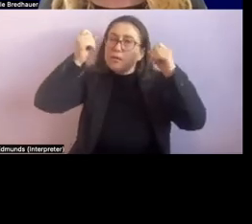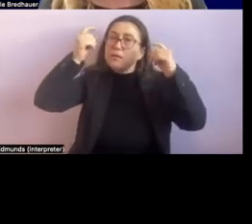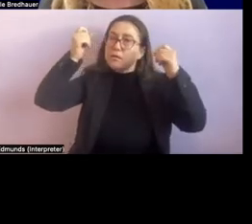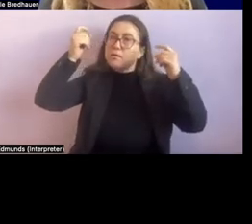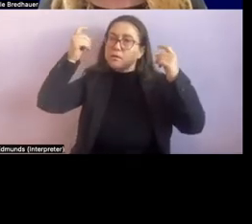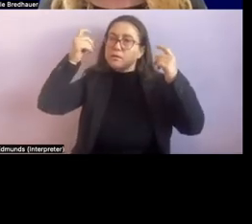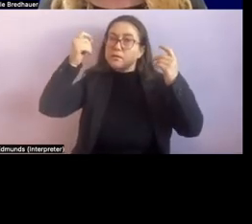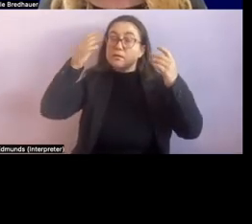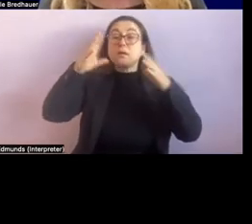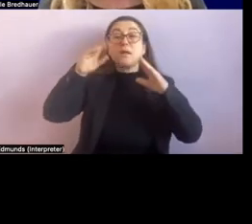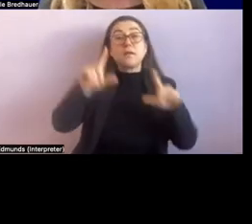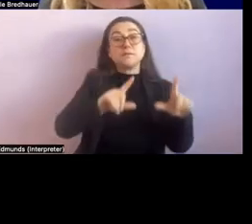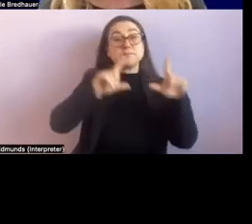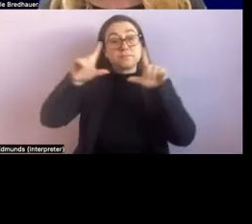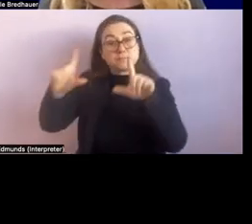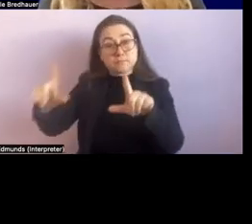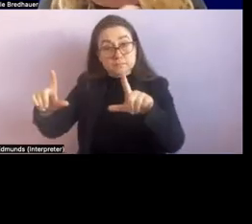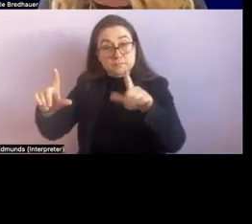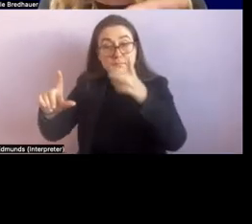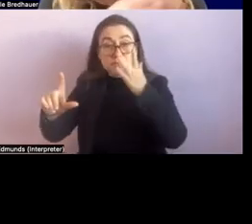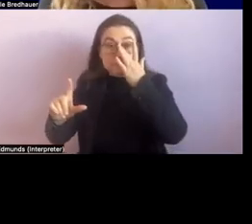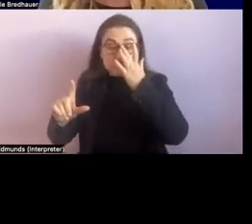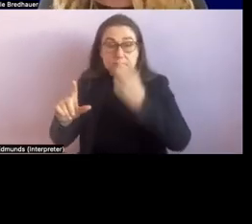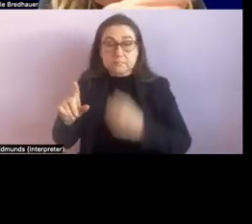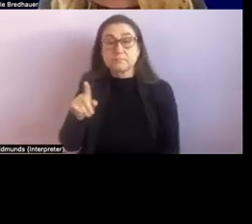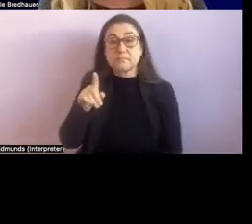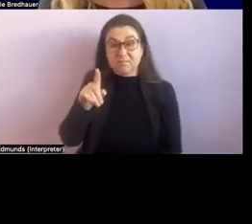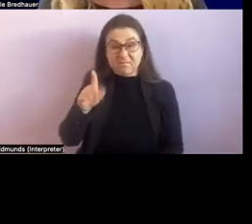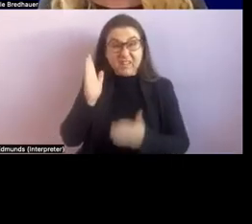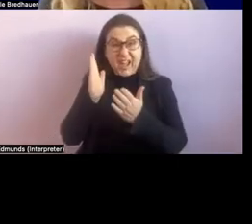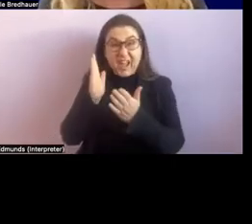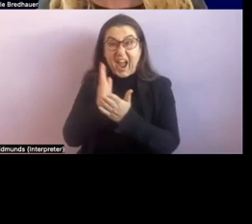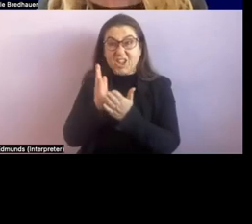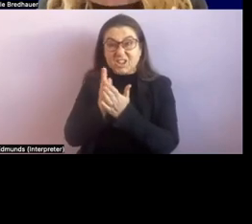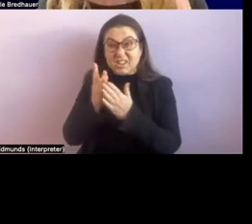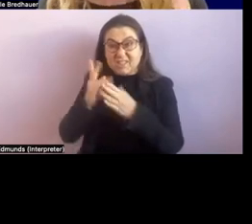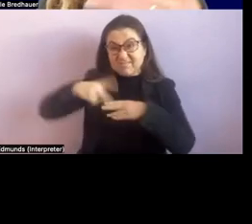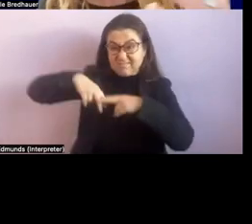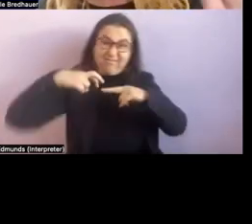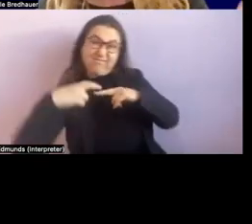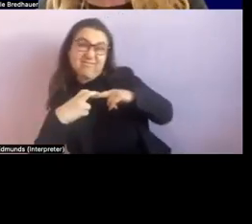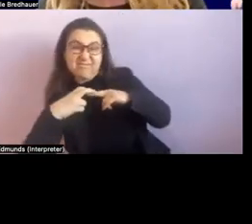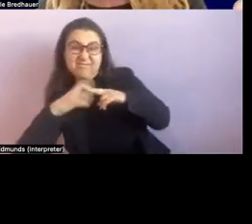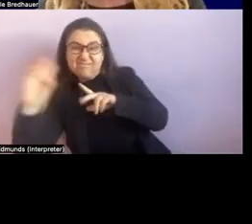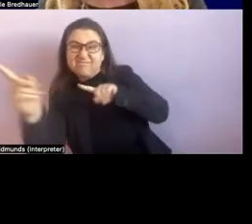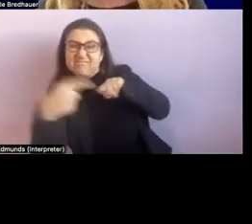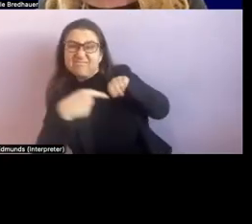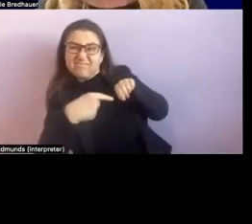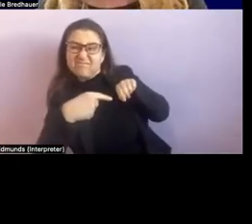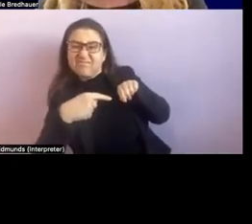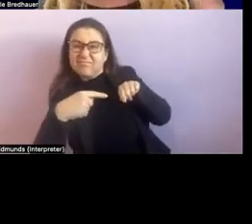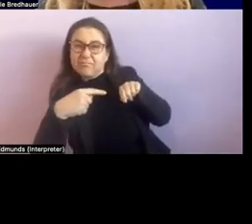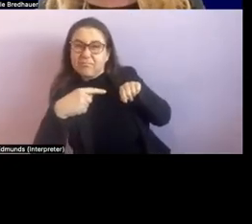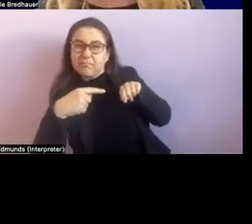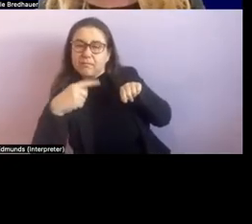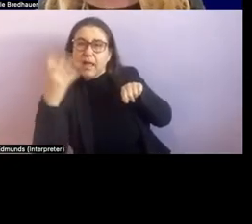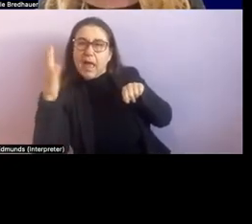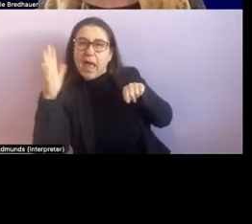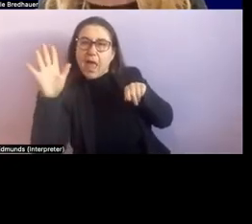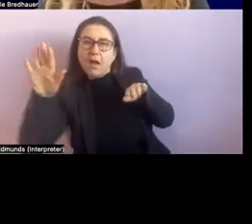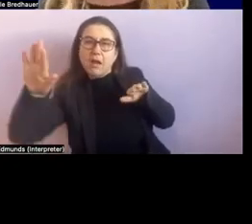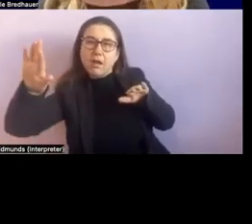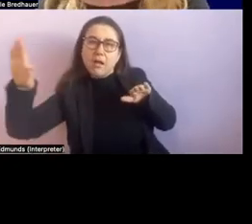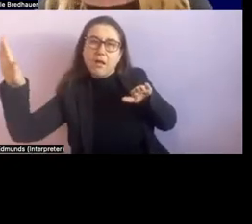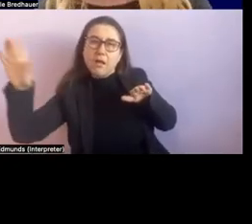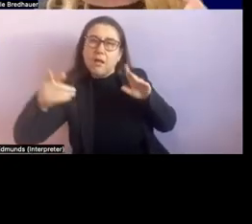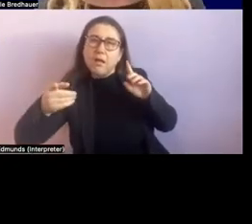this lovely last image, she's hooking her body around, paying attention with her hand to what side,